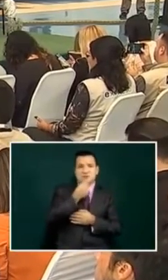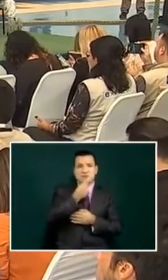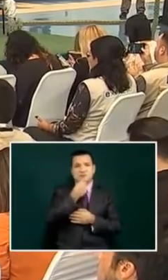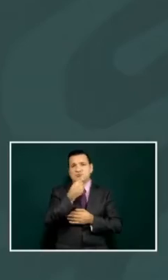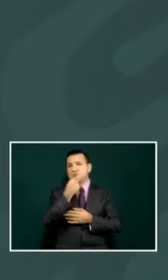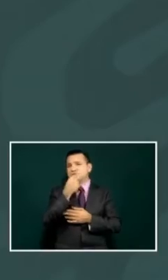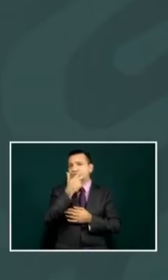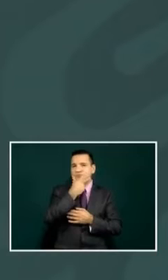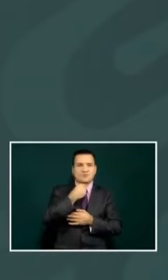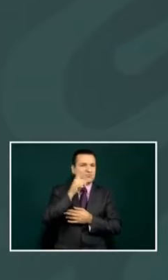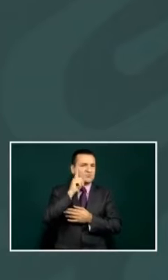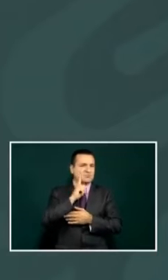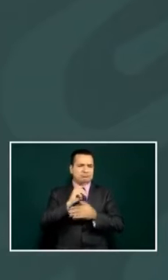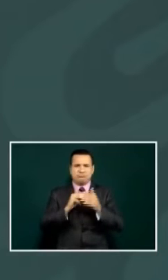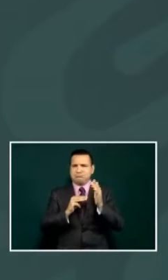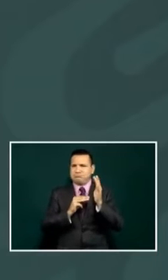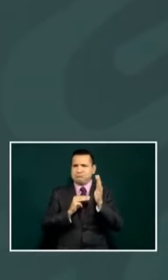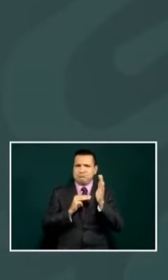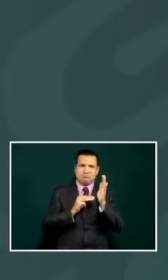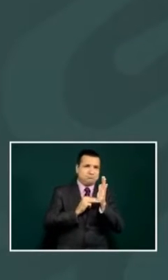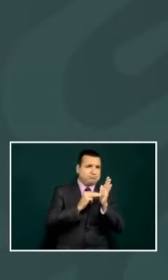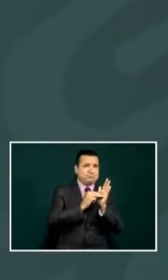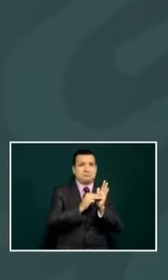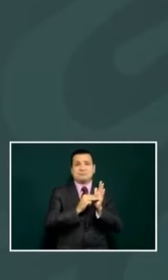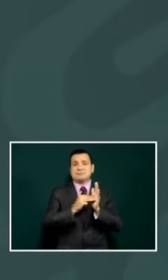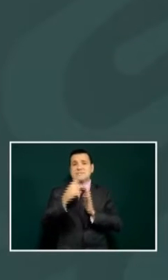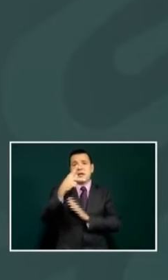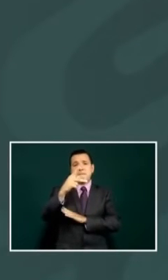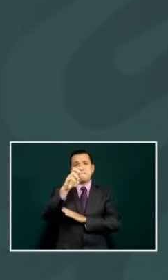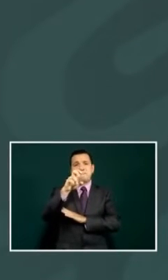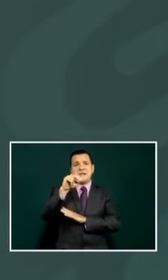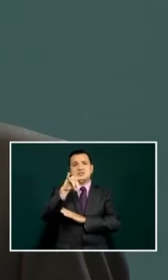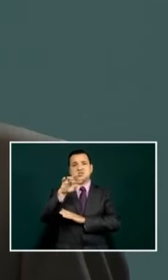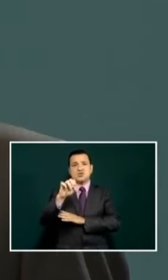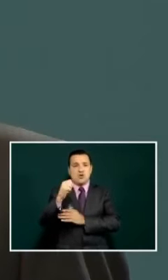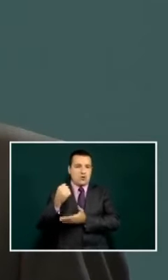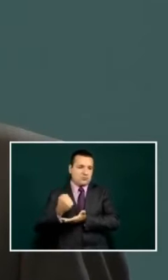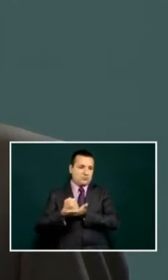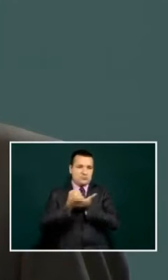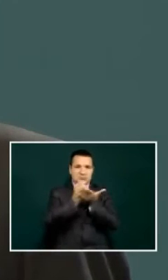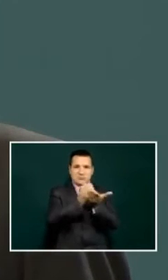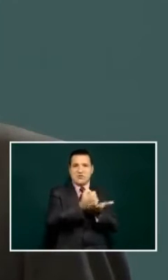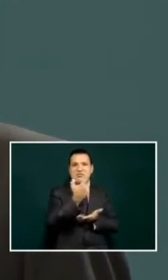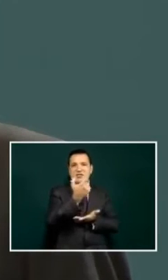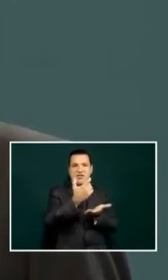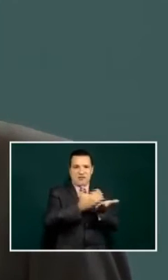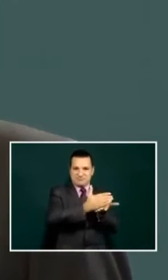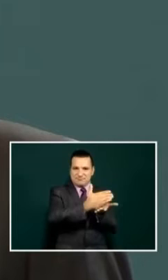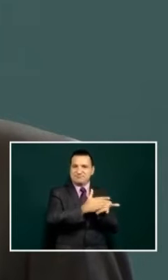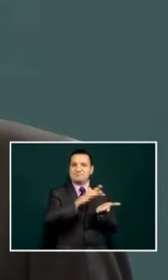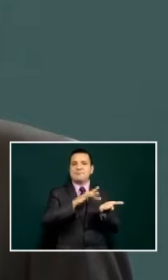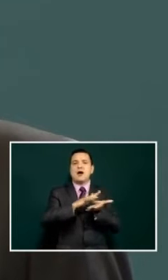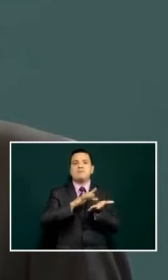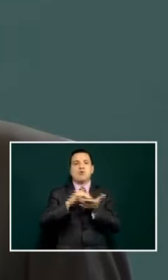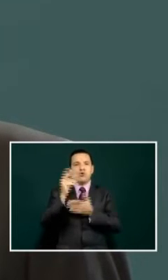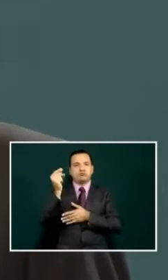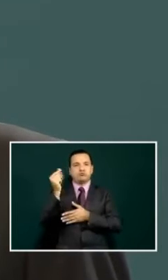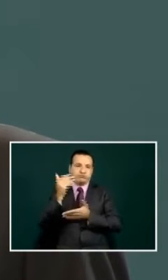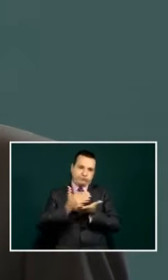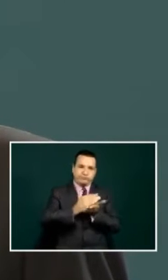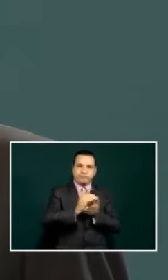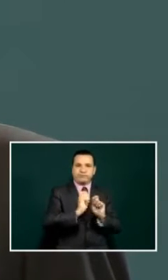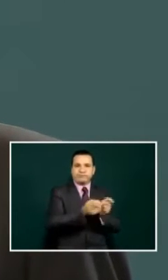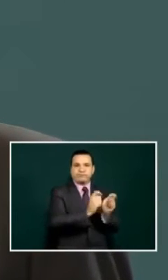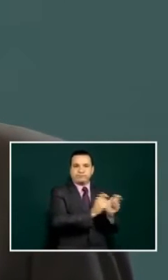also um thousands of uh children that are disabled are also receiving a pension